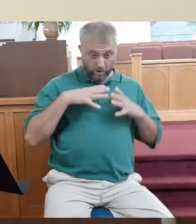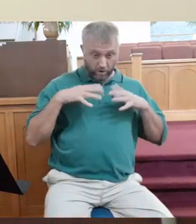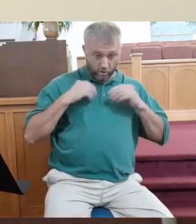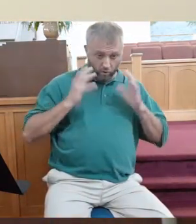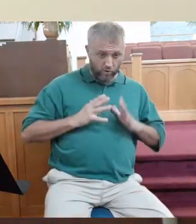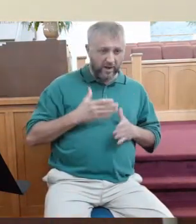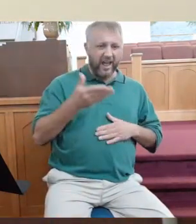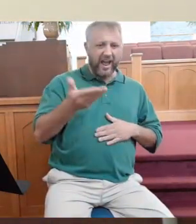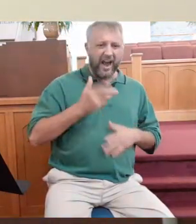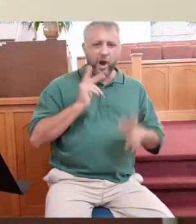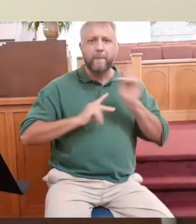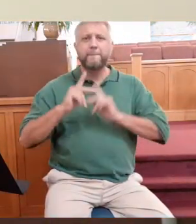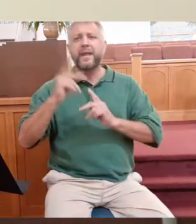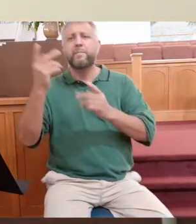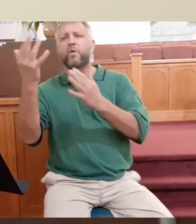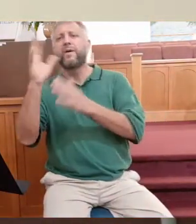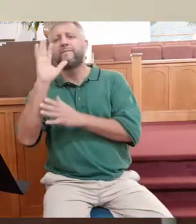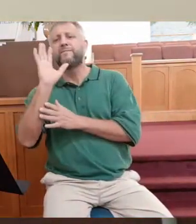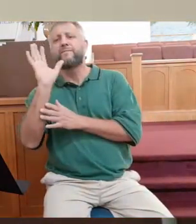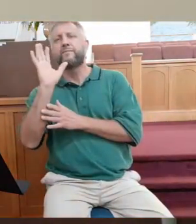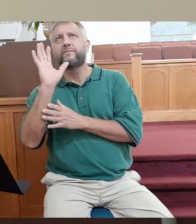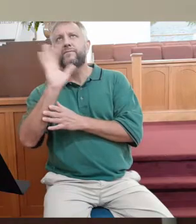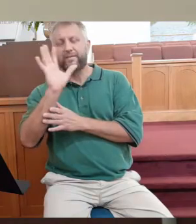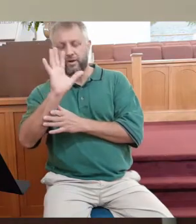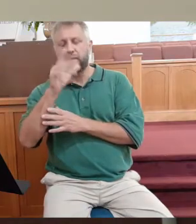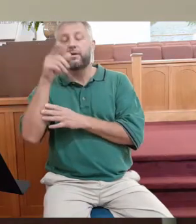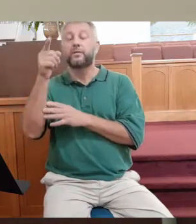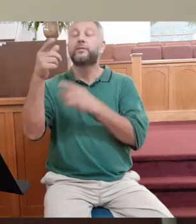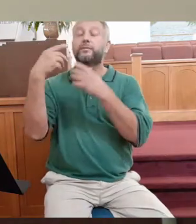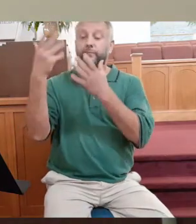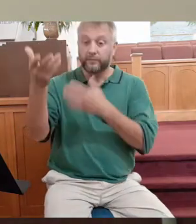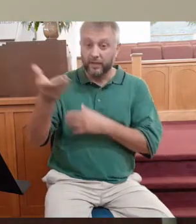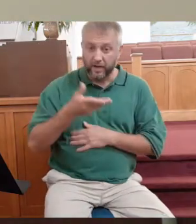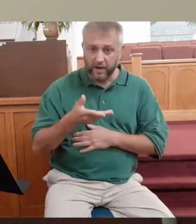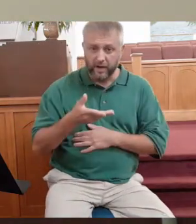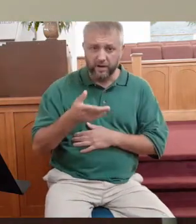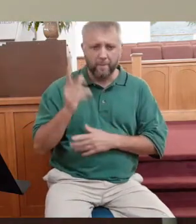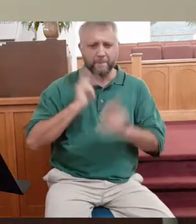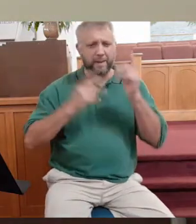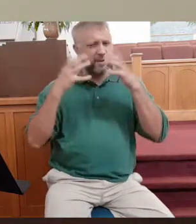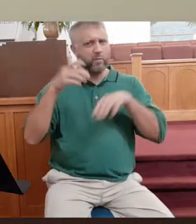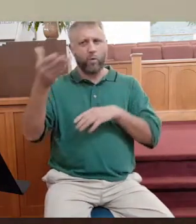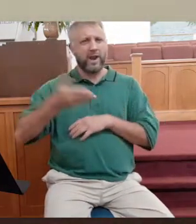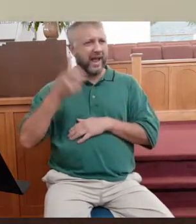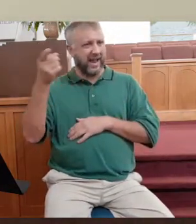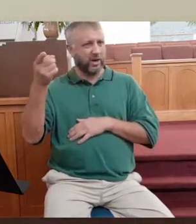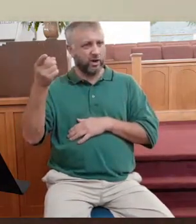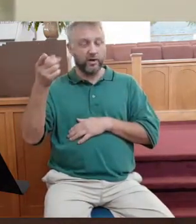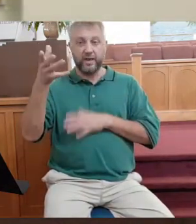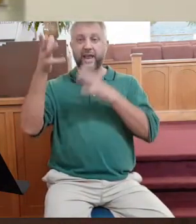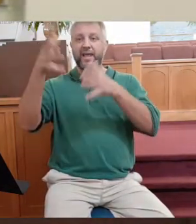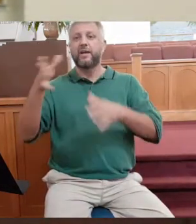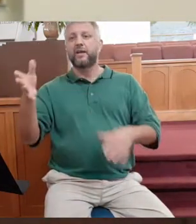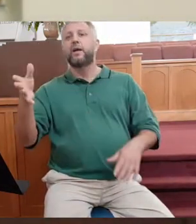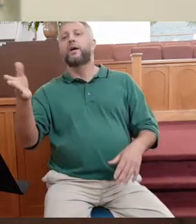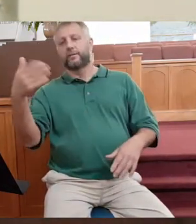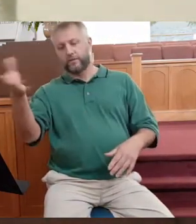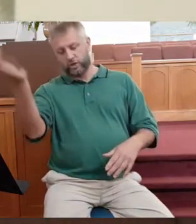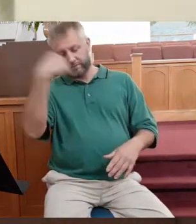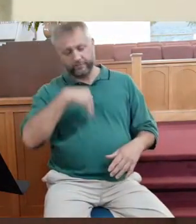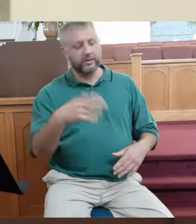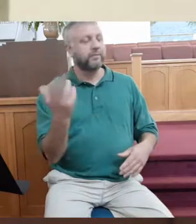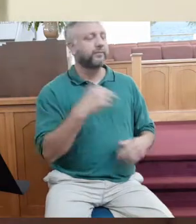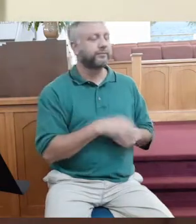Look at me, church. The gospel of Jesus Christ is for the worst of sinners in our society.